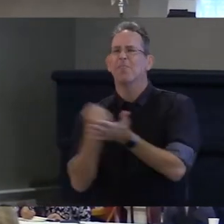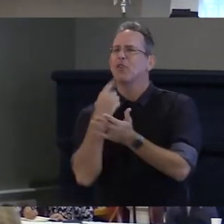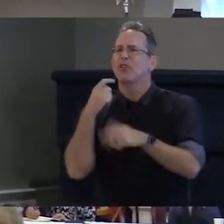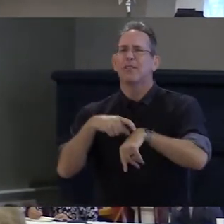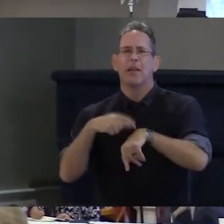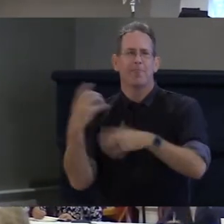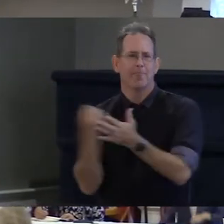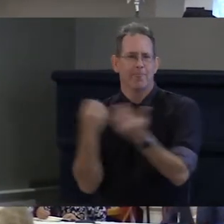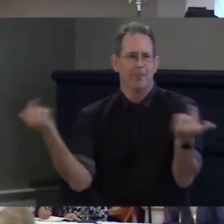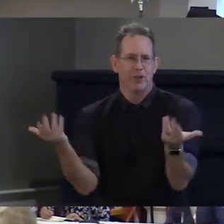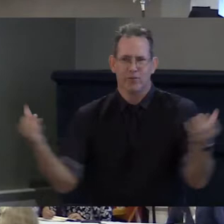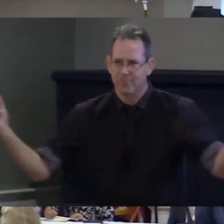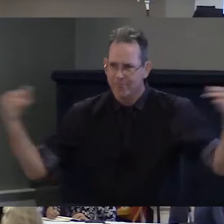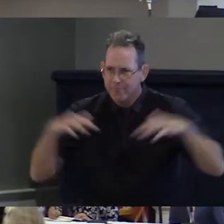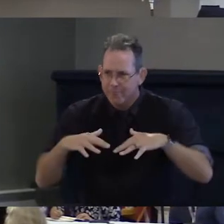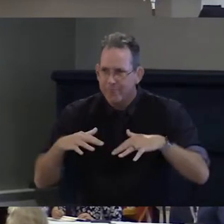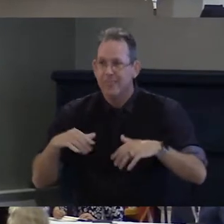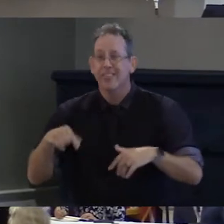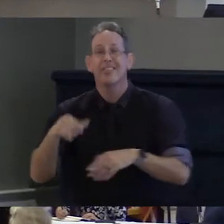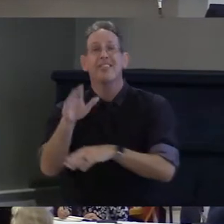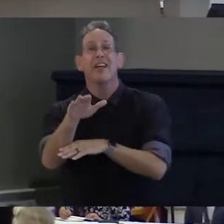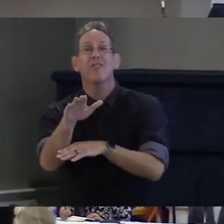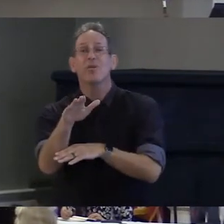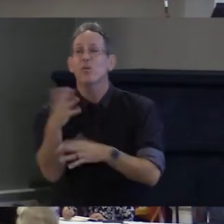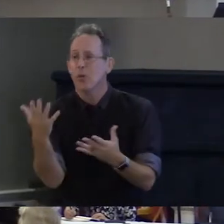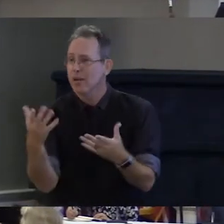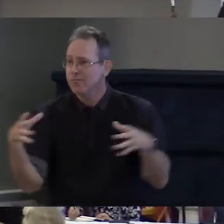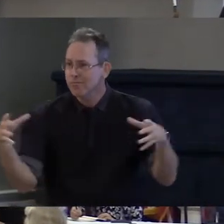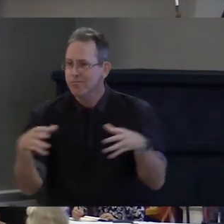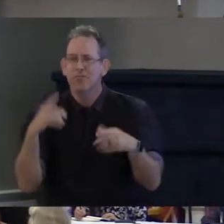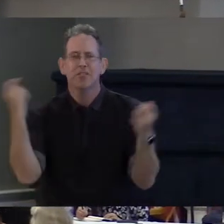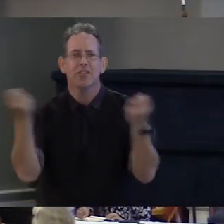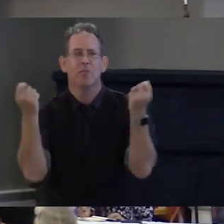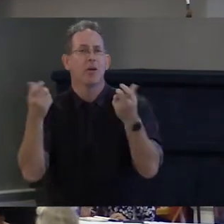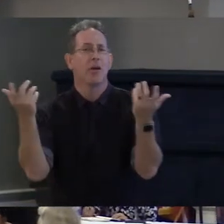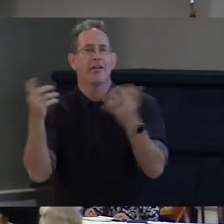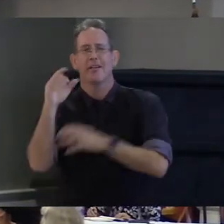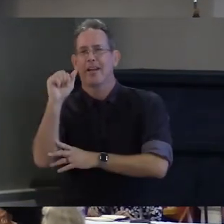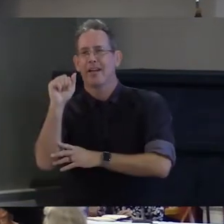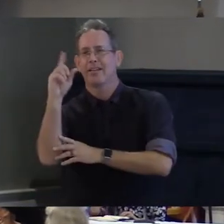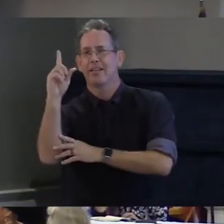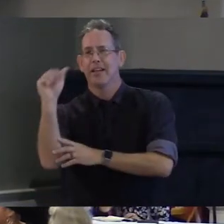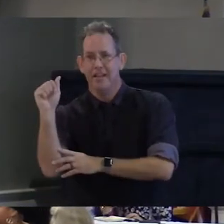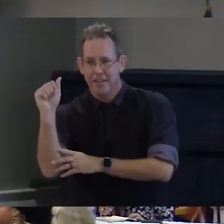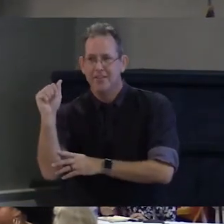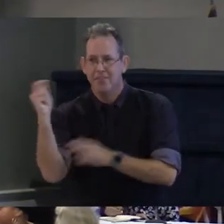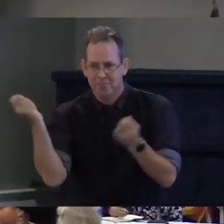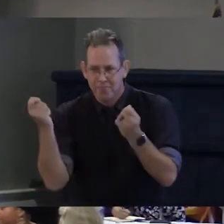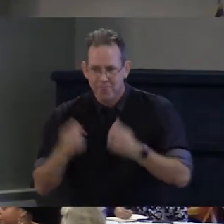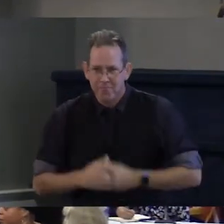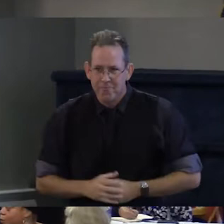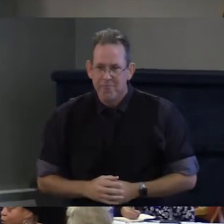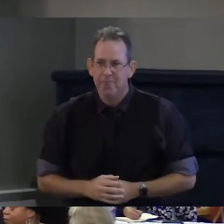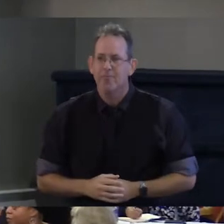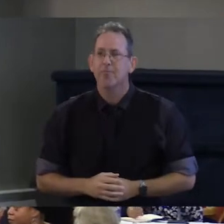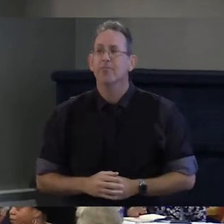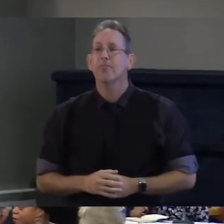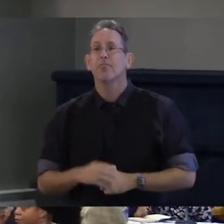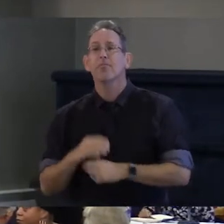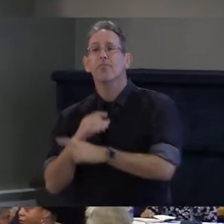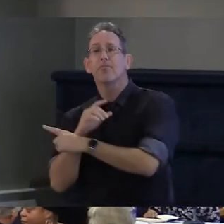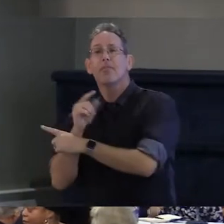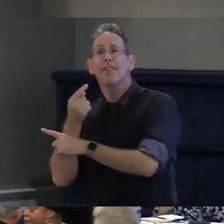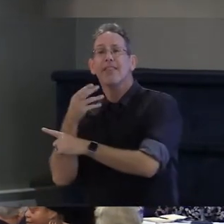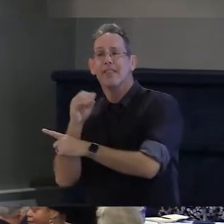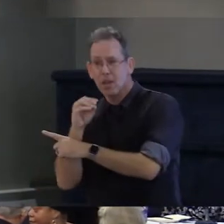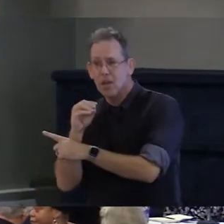focus on the 32nd anniversary my name is Theo Kennedy I'm co-chair of the statewide independent living council and